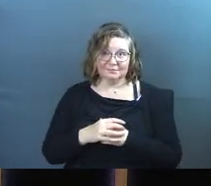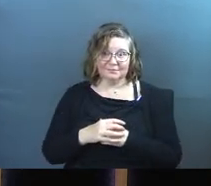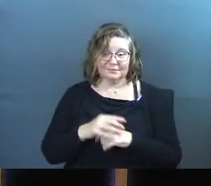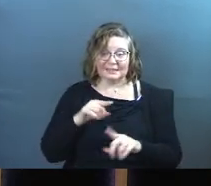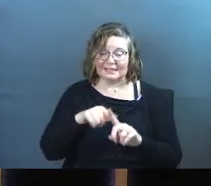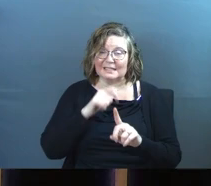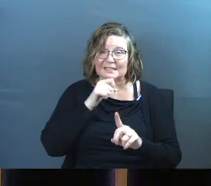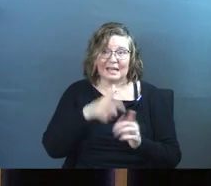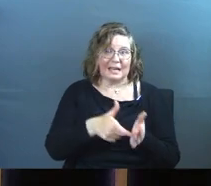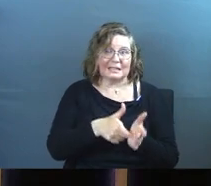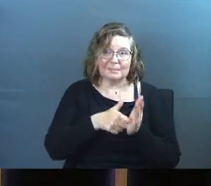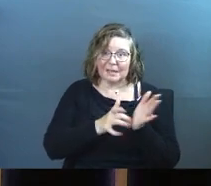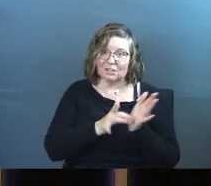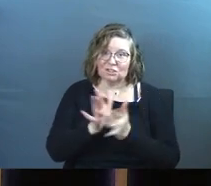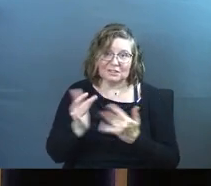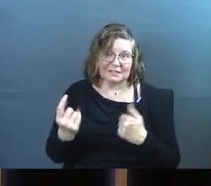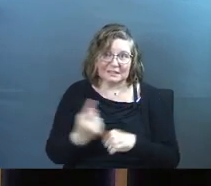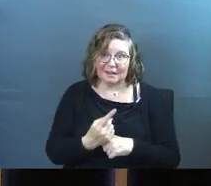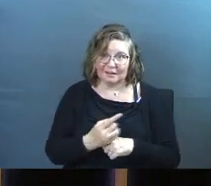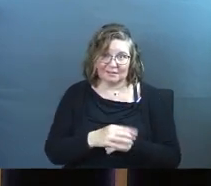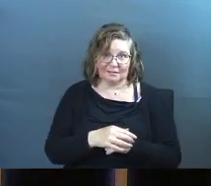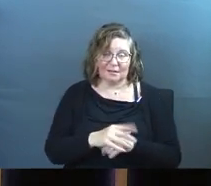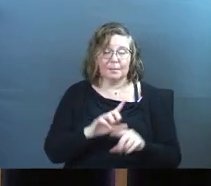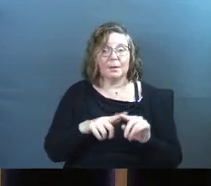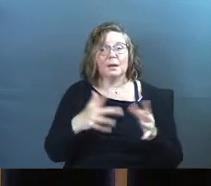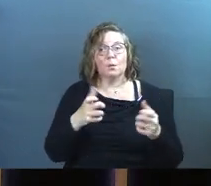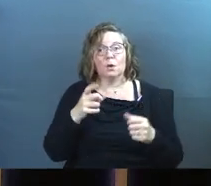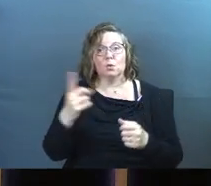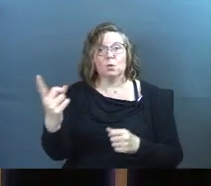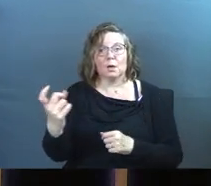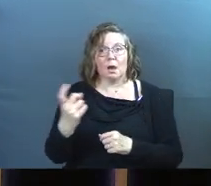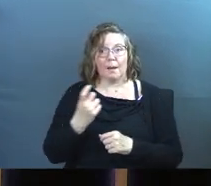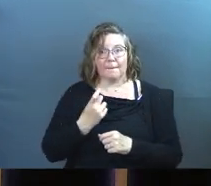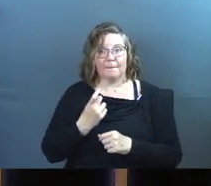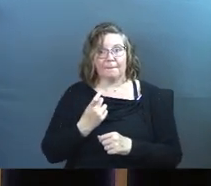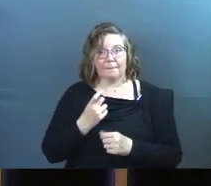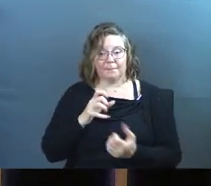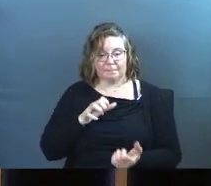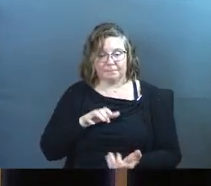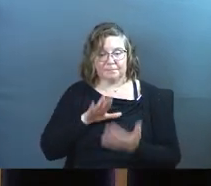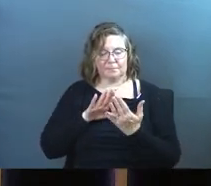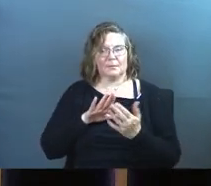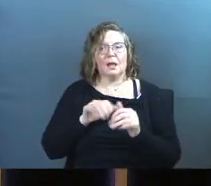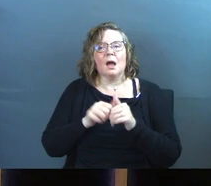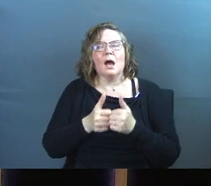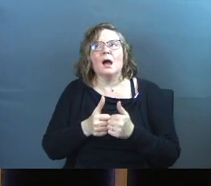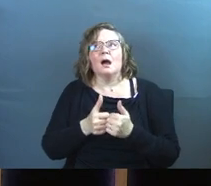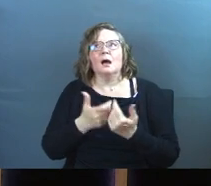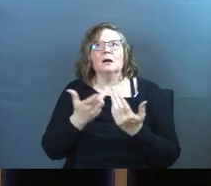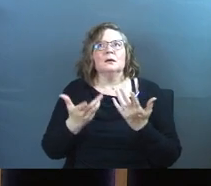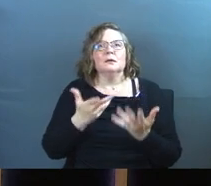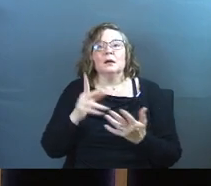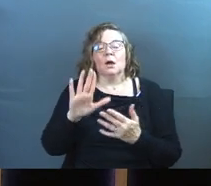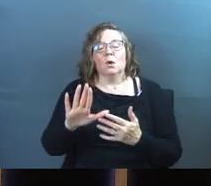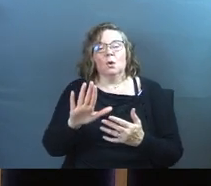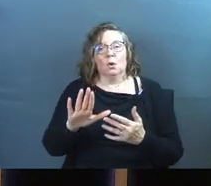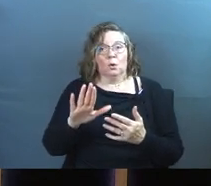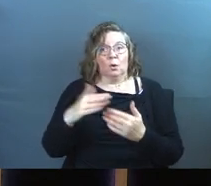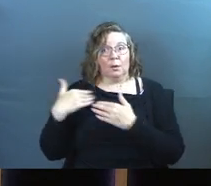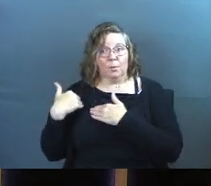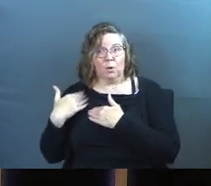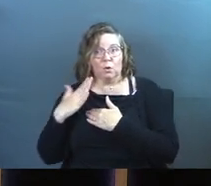He is not a demanding Jesus today, but He wants you to come to Him. It's like, how could it, how could your